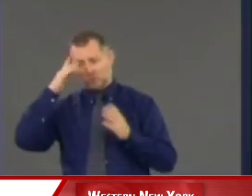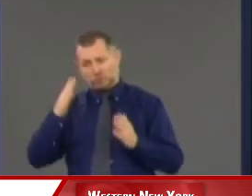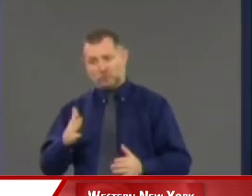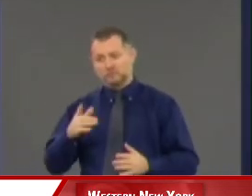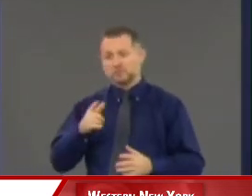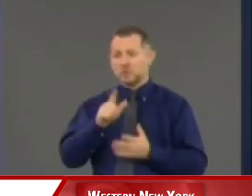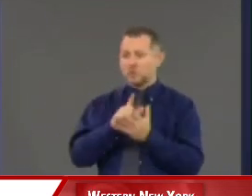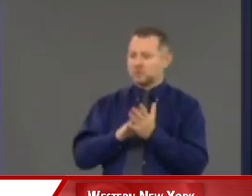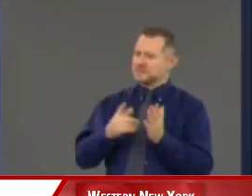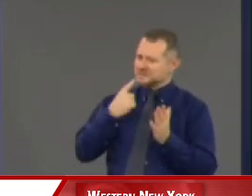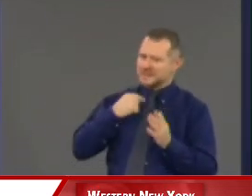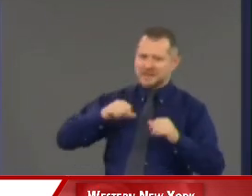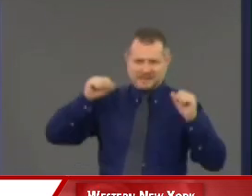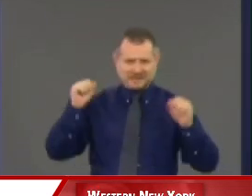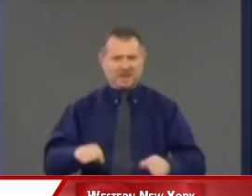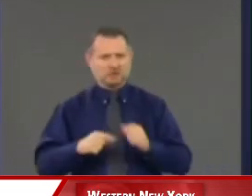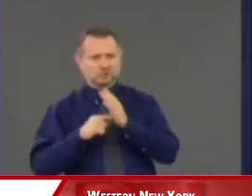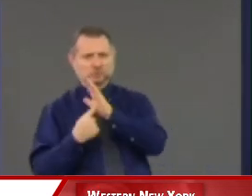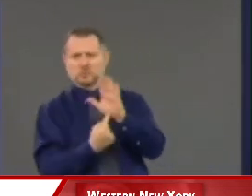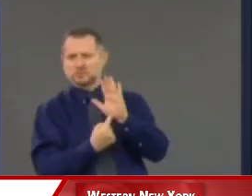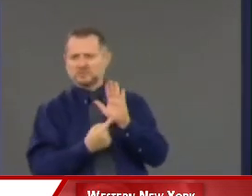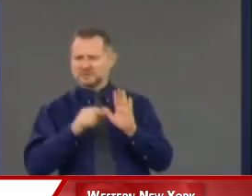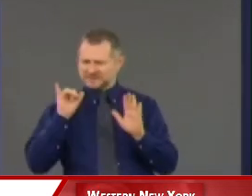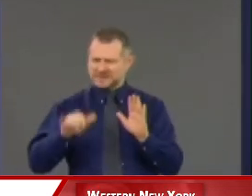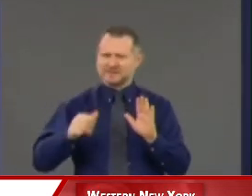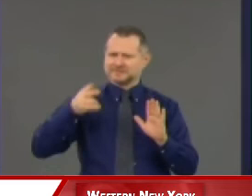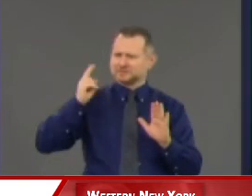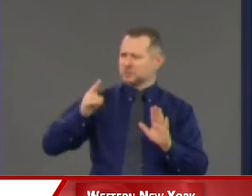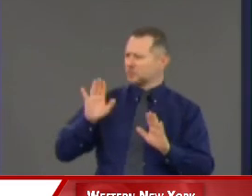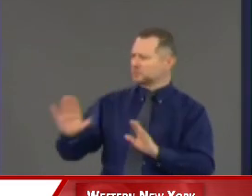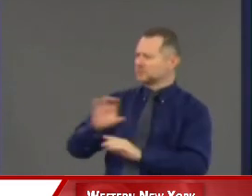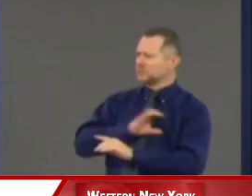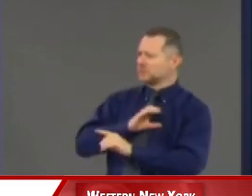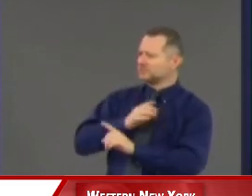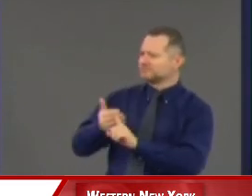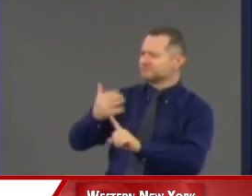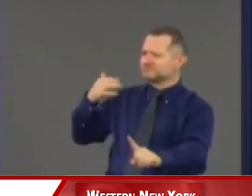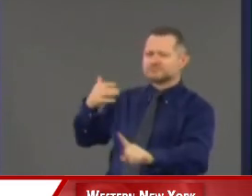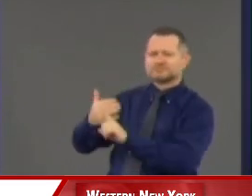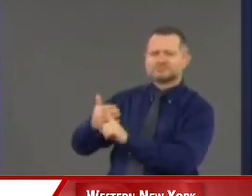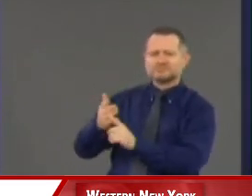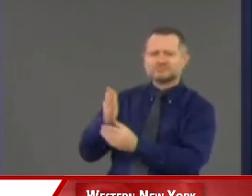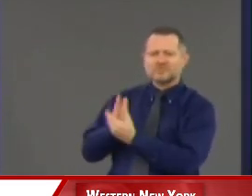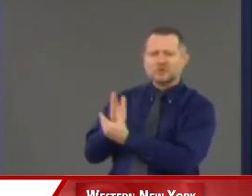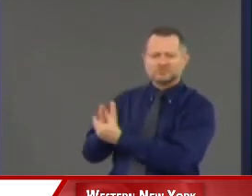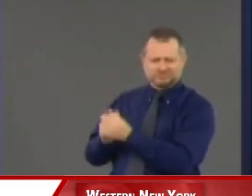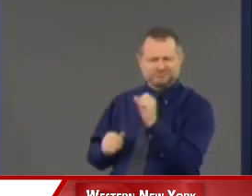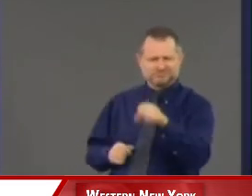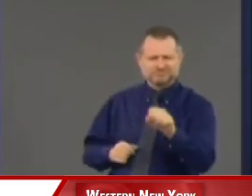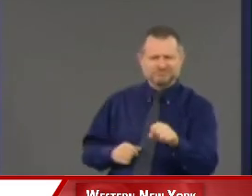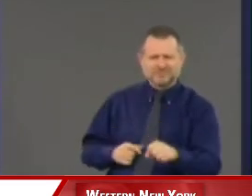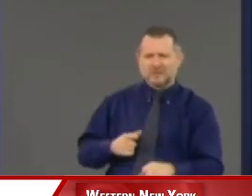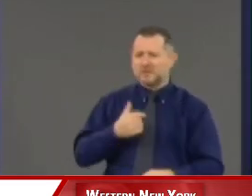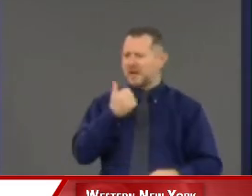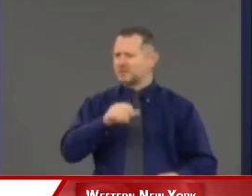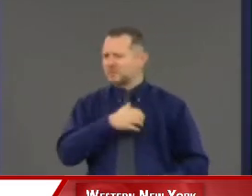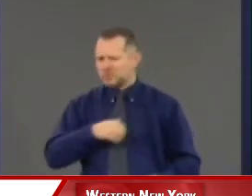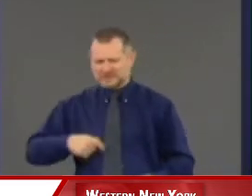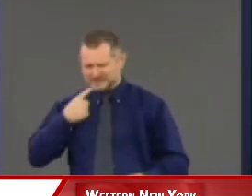says the law doesn't say I can't release them. That's what a governor, that's what any mayor would do.